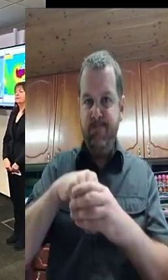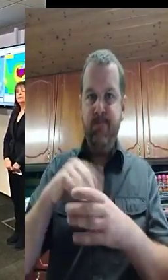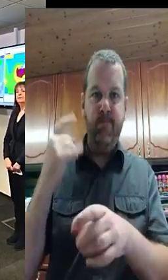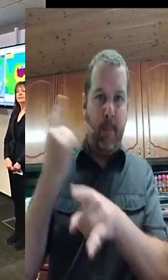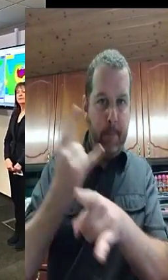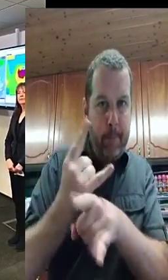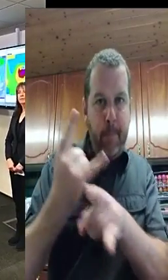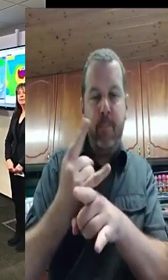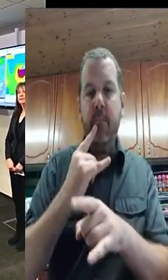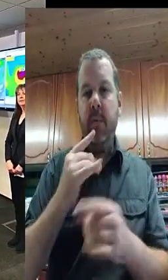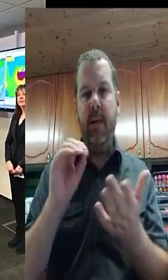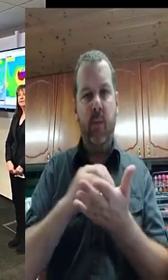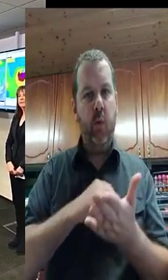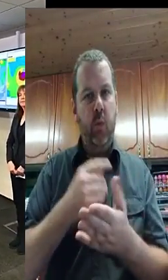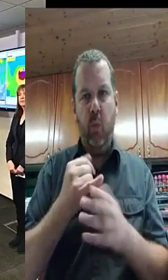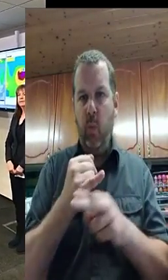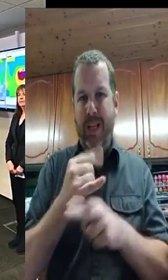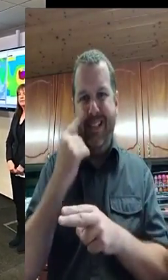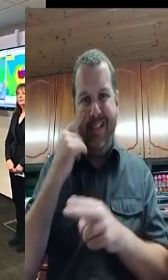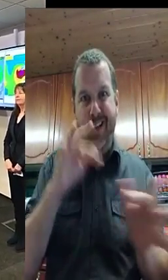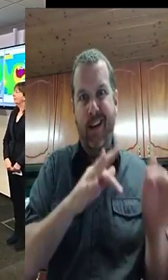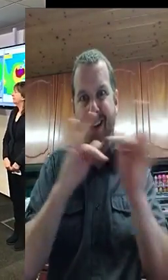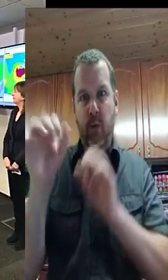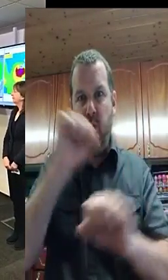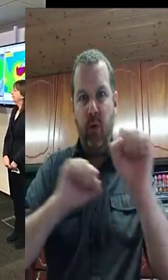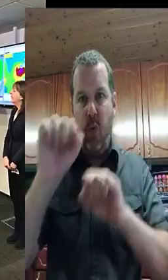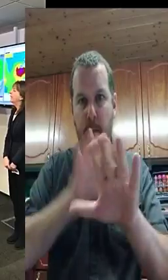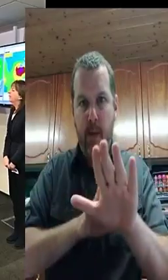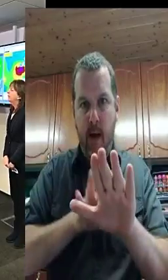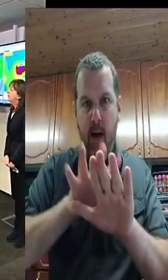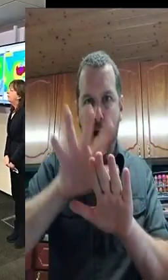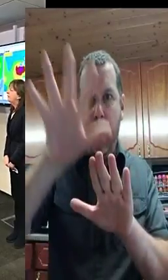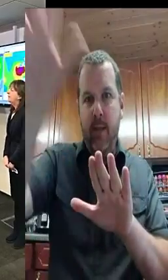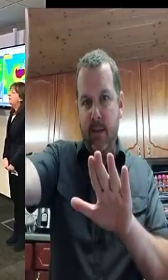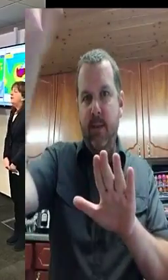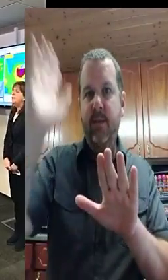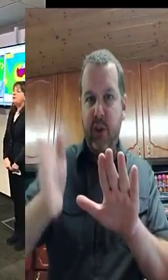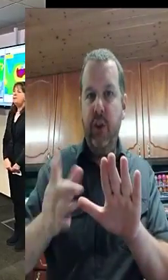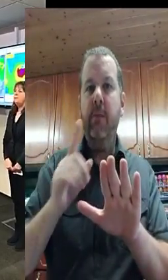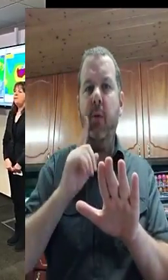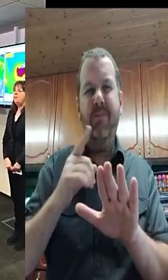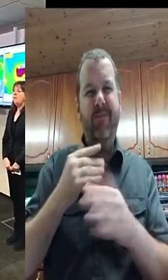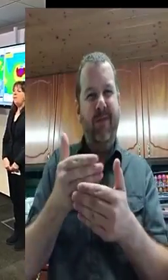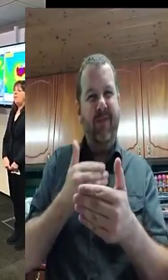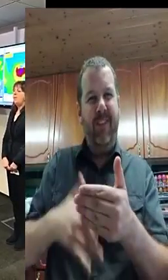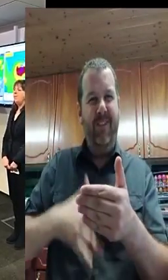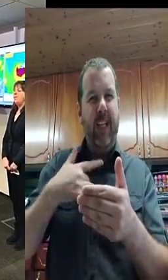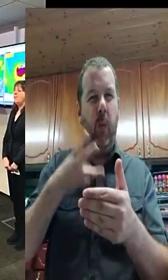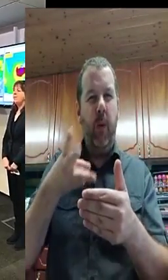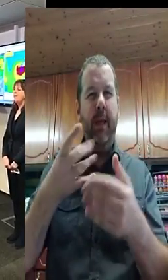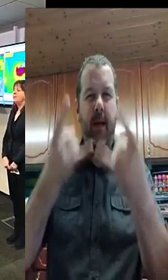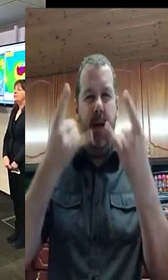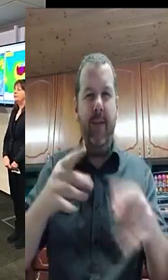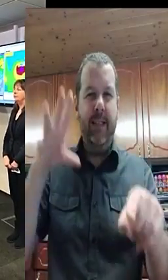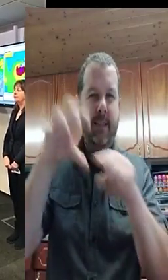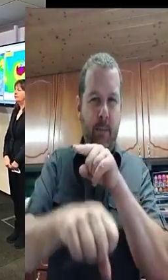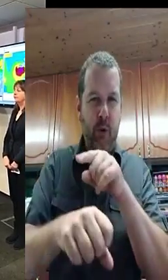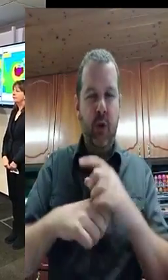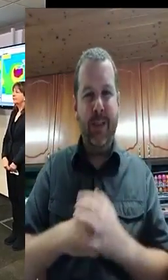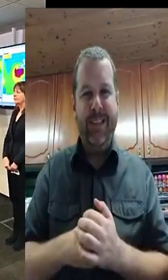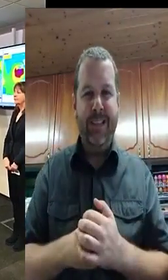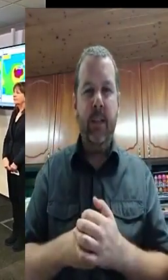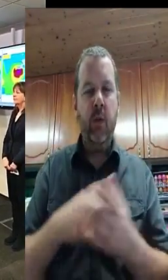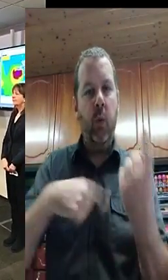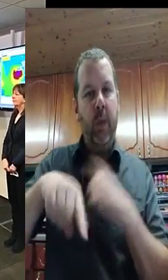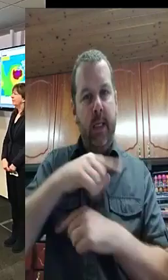not be travelling when the storm is at its worst in your area. And I think even in the orange areas as well, I mean, when the focus has been